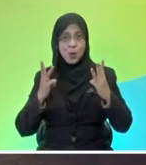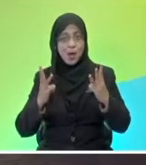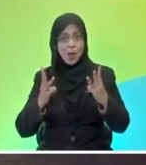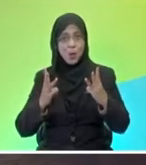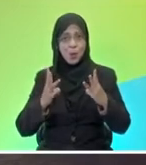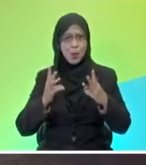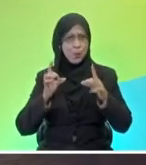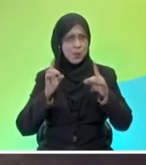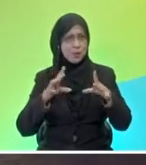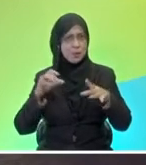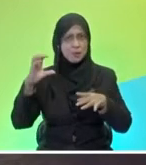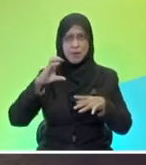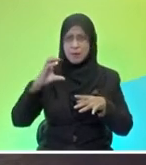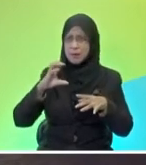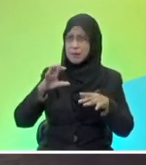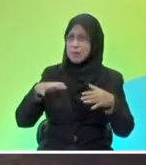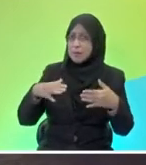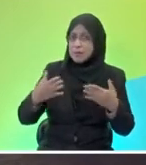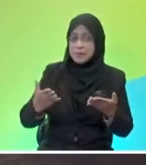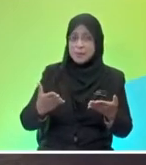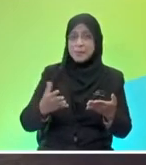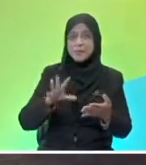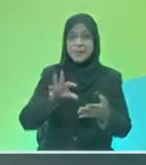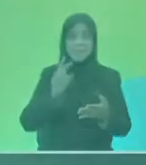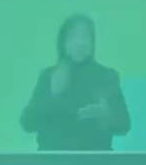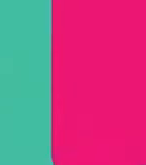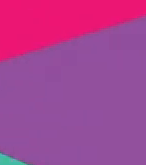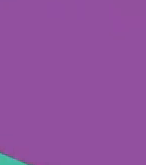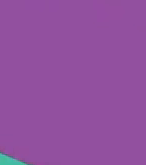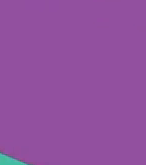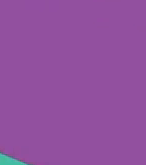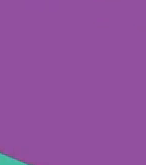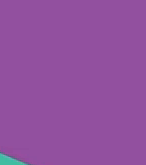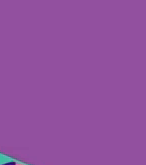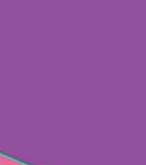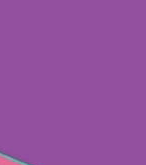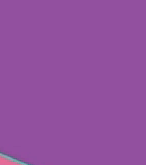magic powder? What does it do? Hmm, we'll find out later. I out See Yeah.